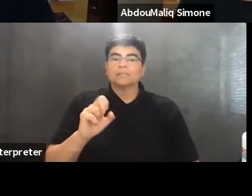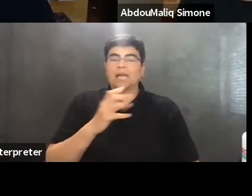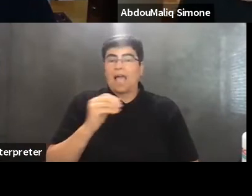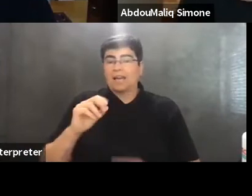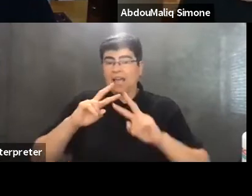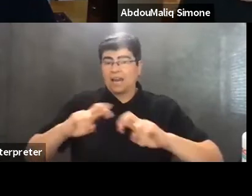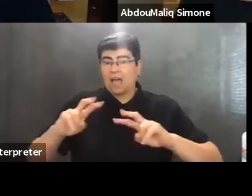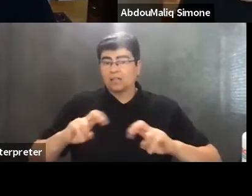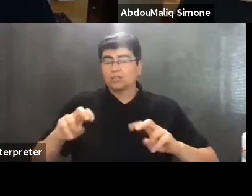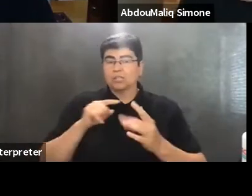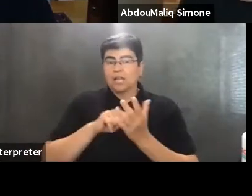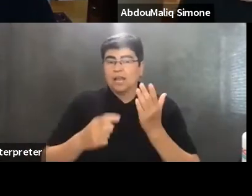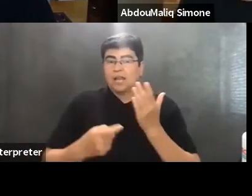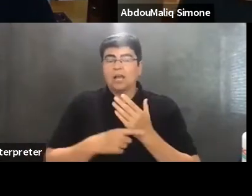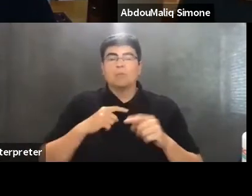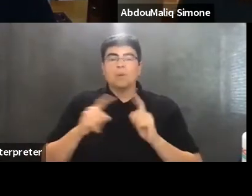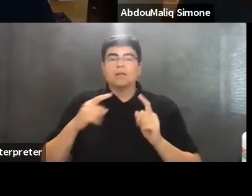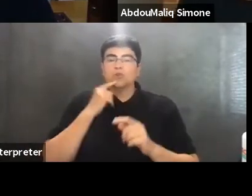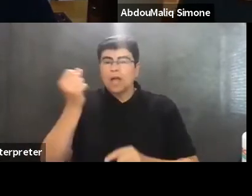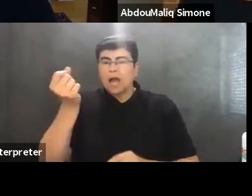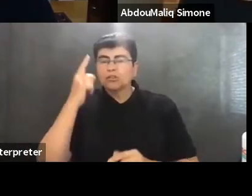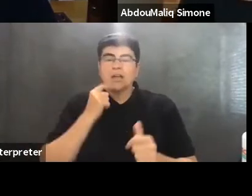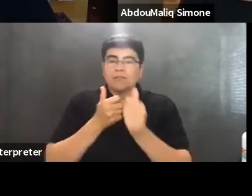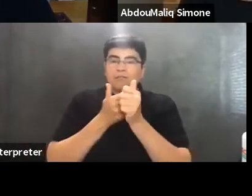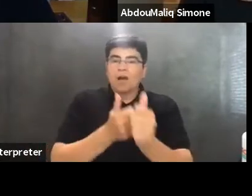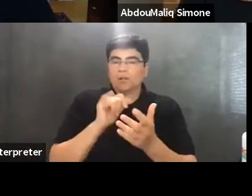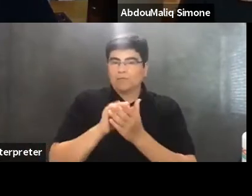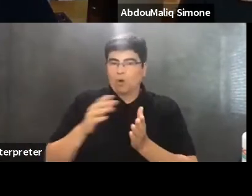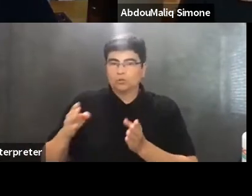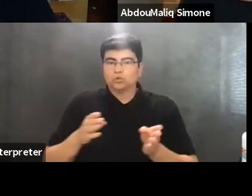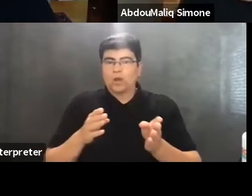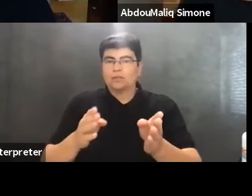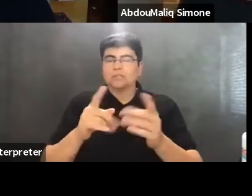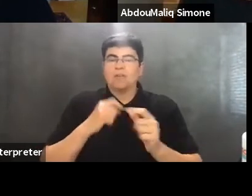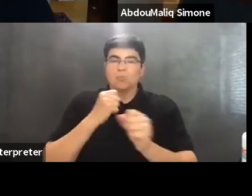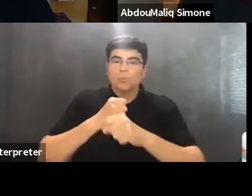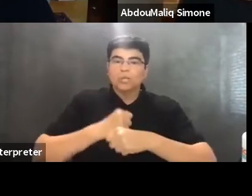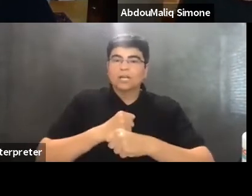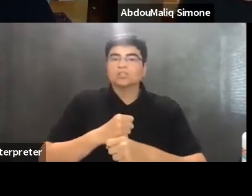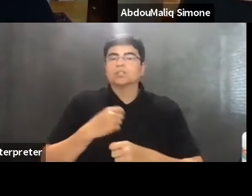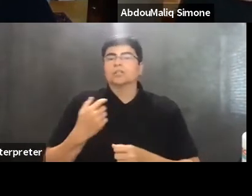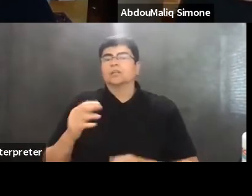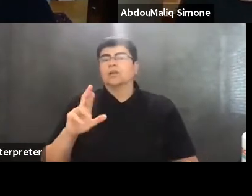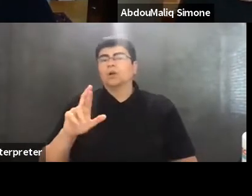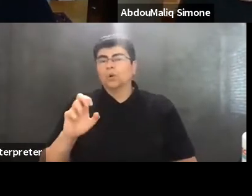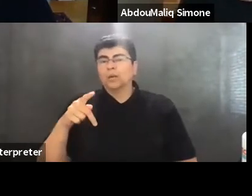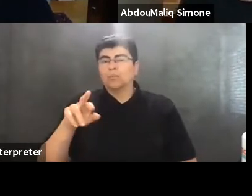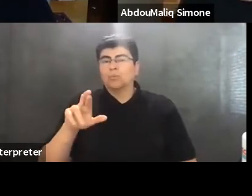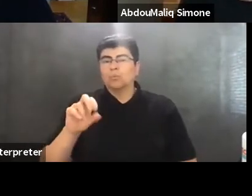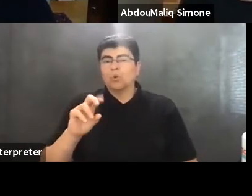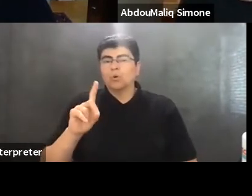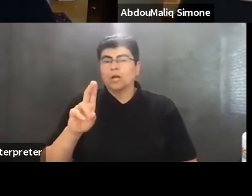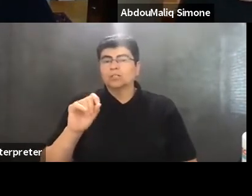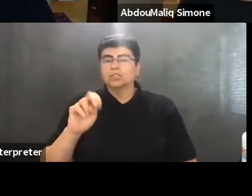actual understanding and following of these trails of production, reproduction, consumption,